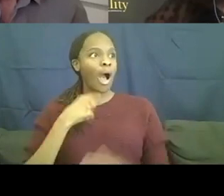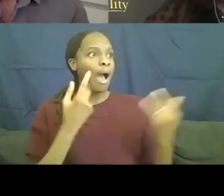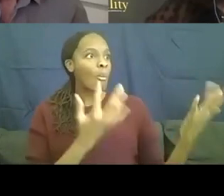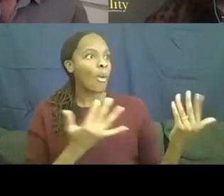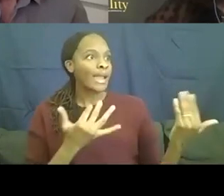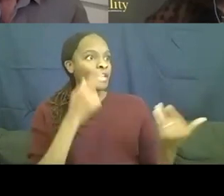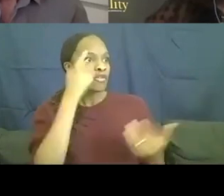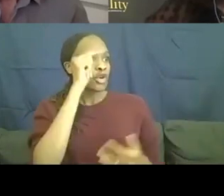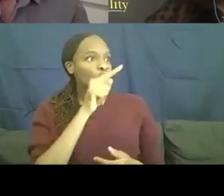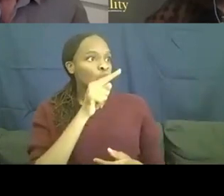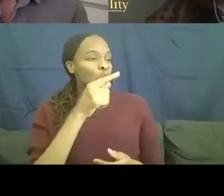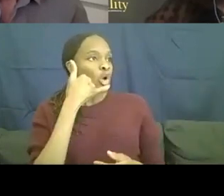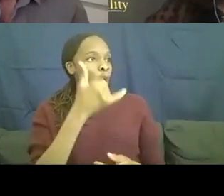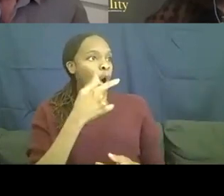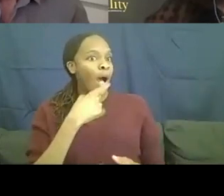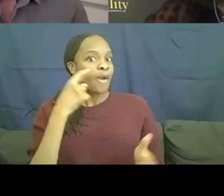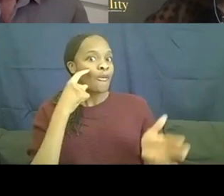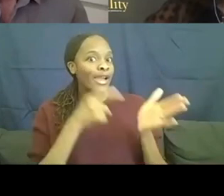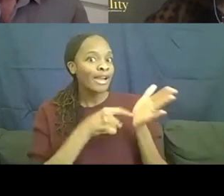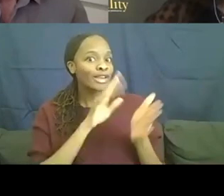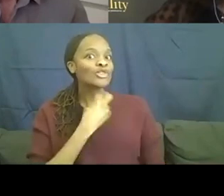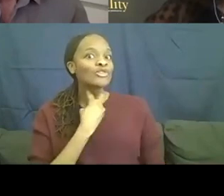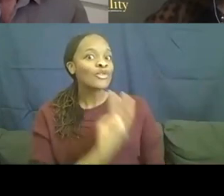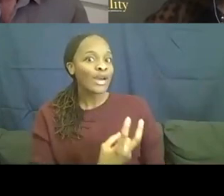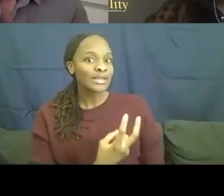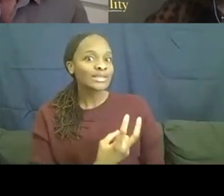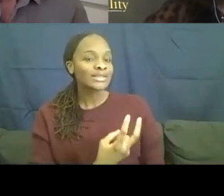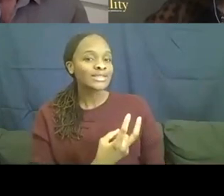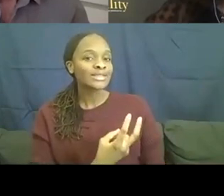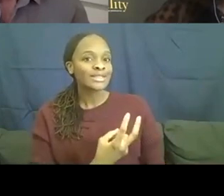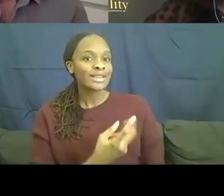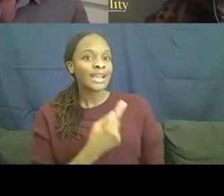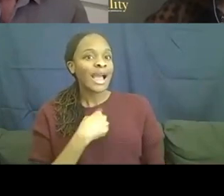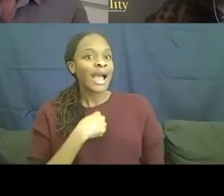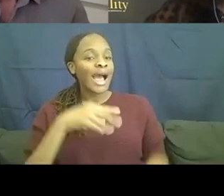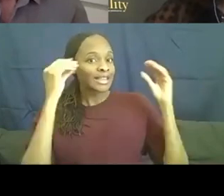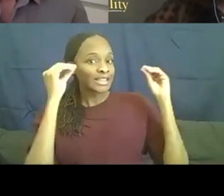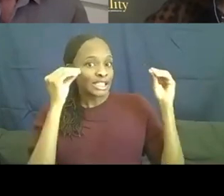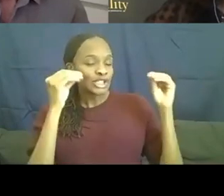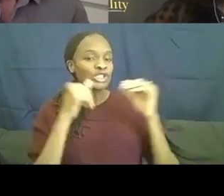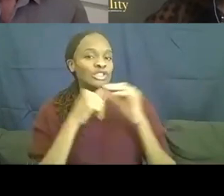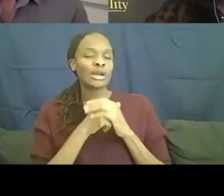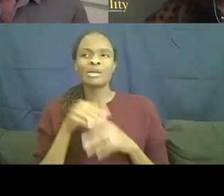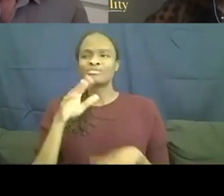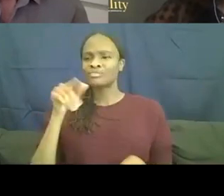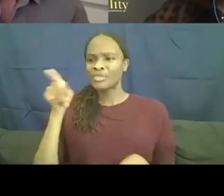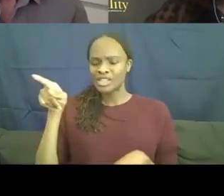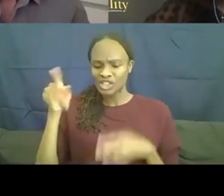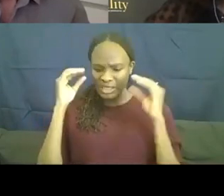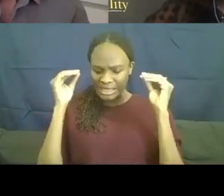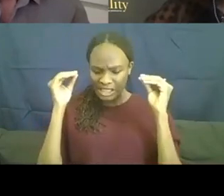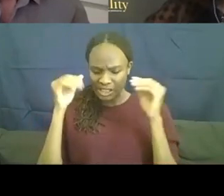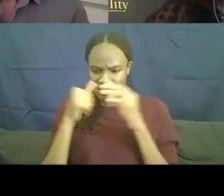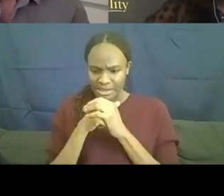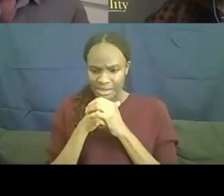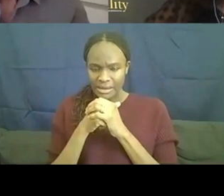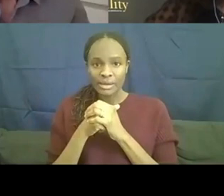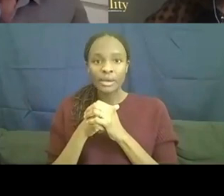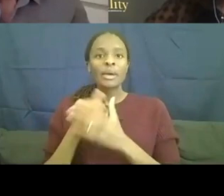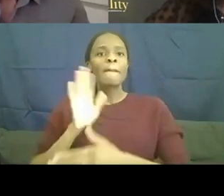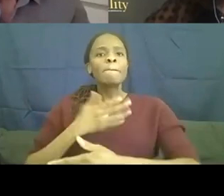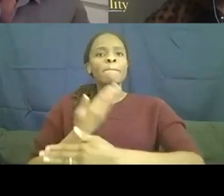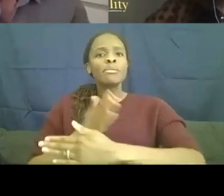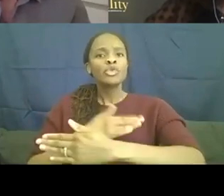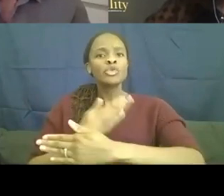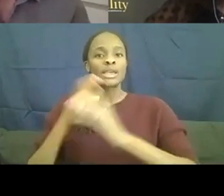your voice. Cause I've been, we, um, I teach, she teaches, um, music, um,